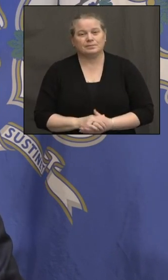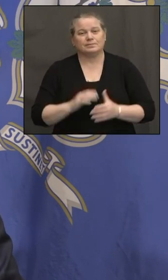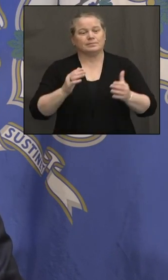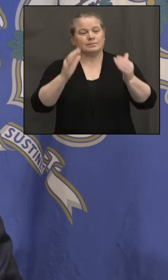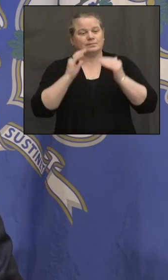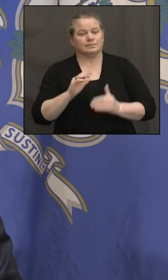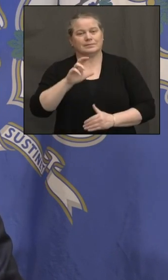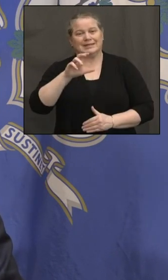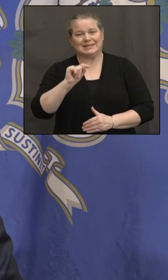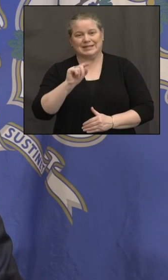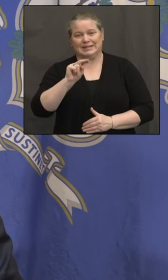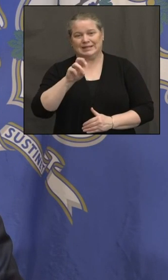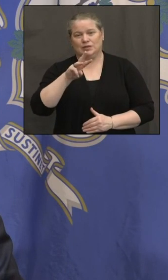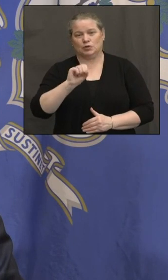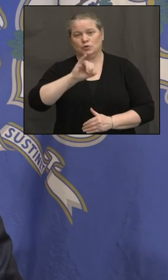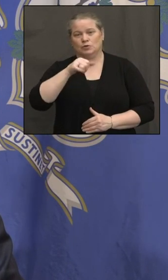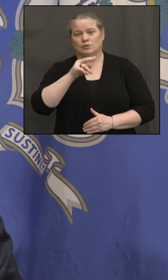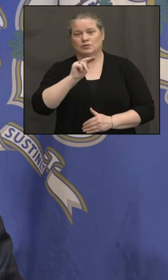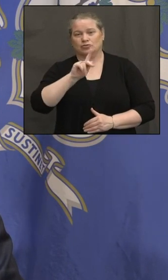CT news junkie.